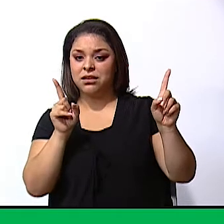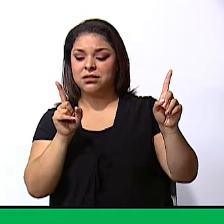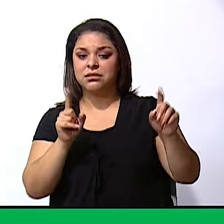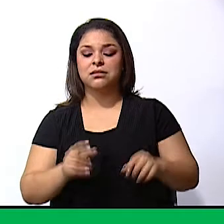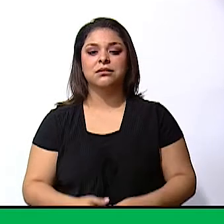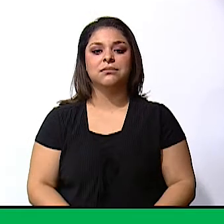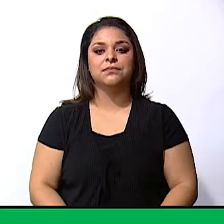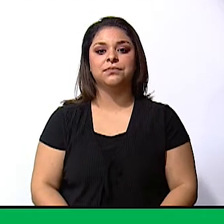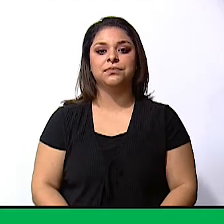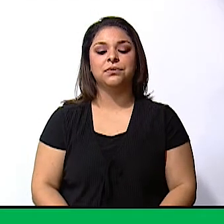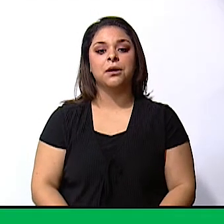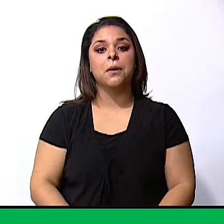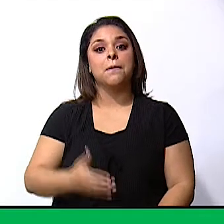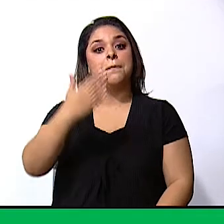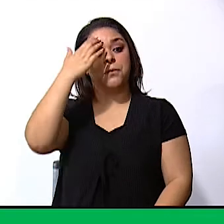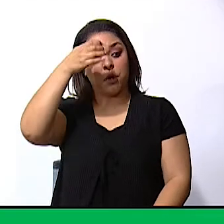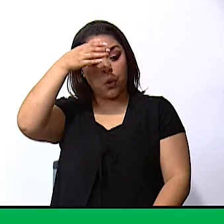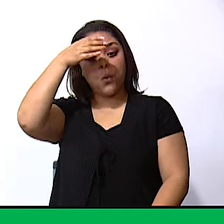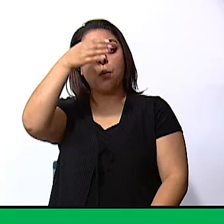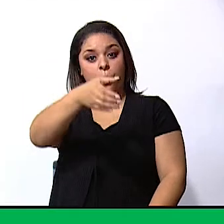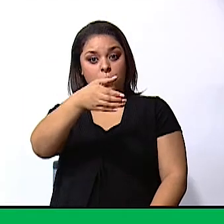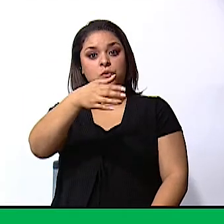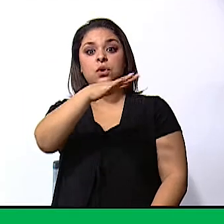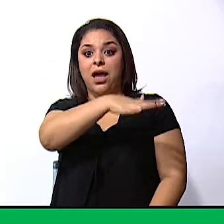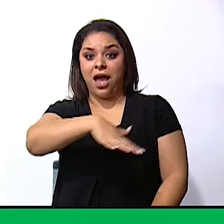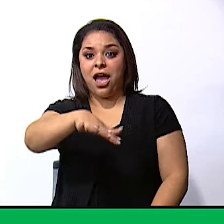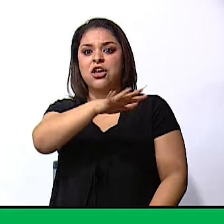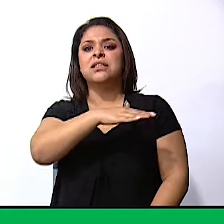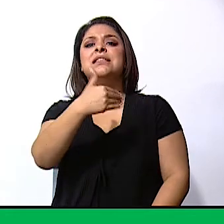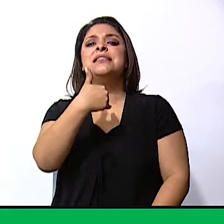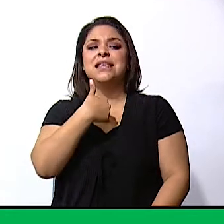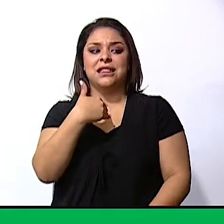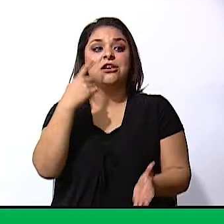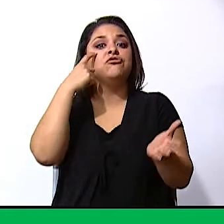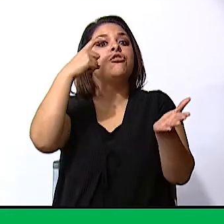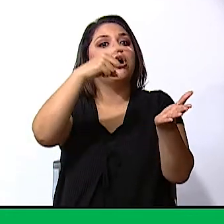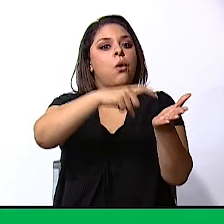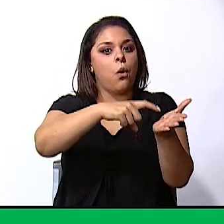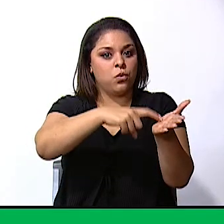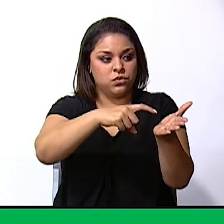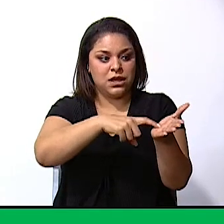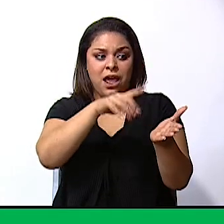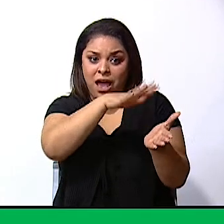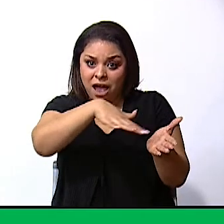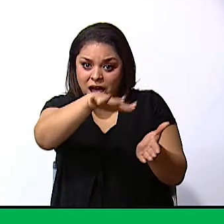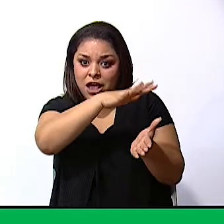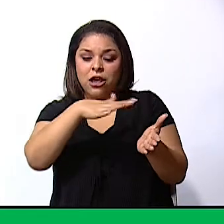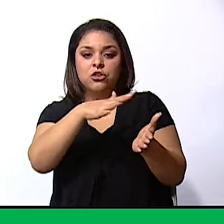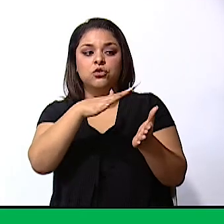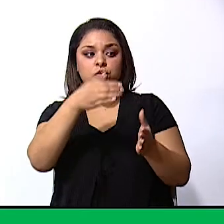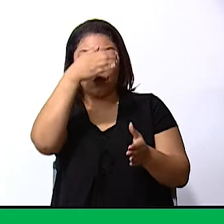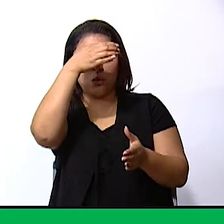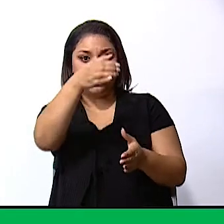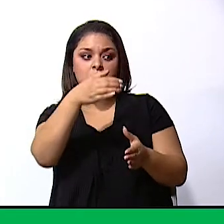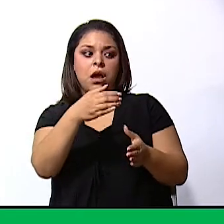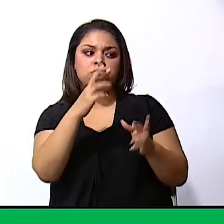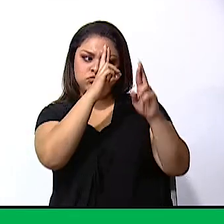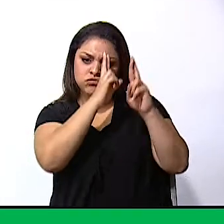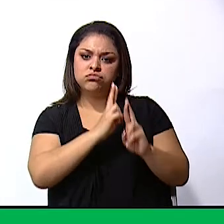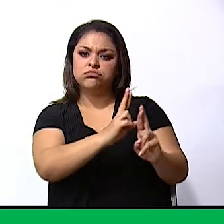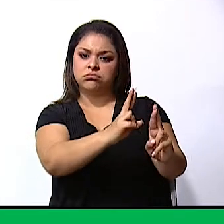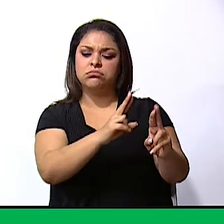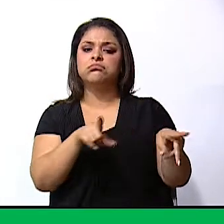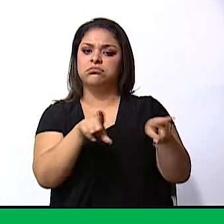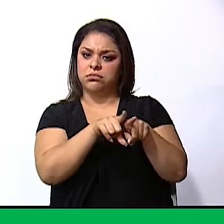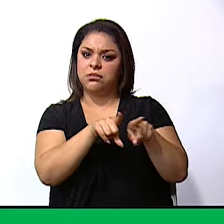cultural diversity helps us recognize and respect others ways of being we